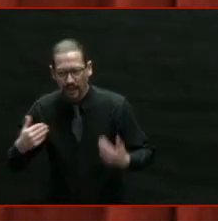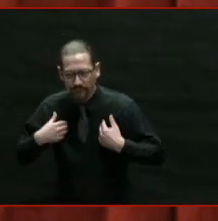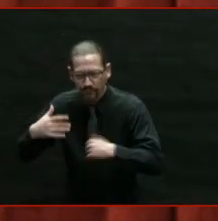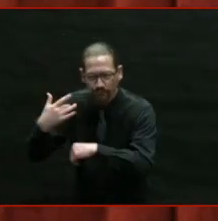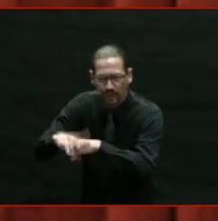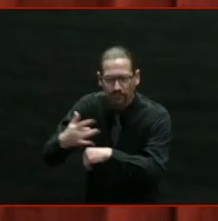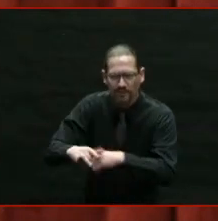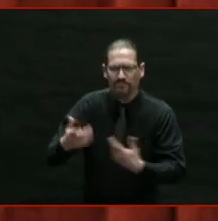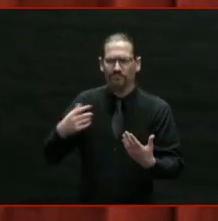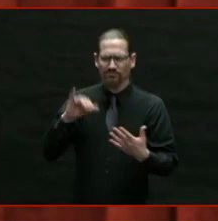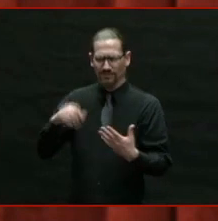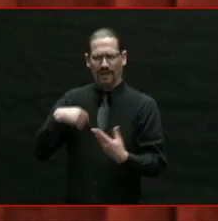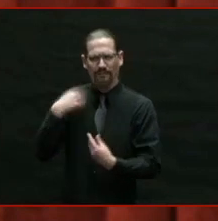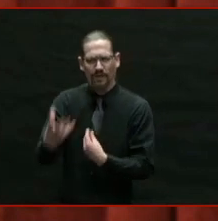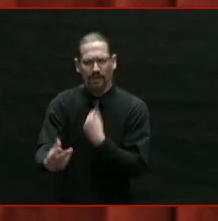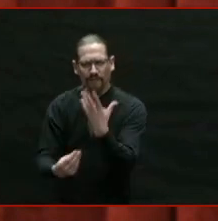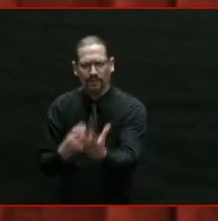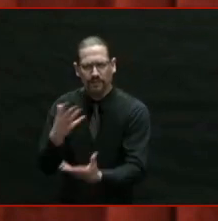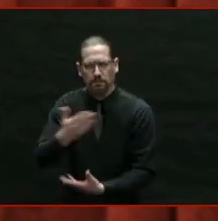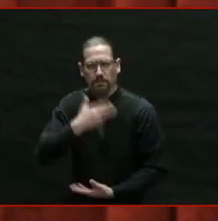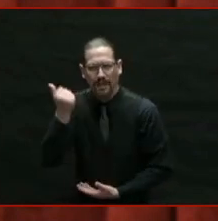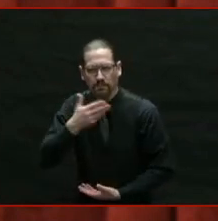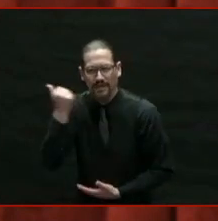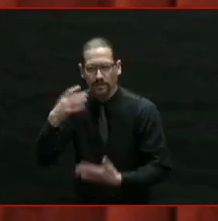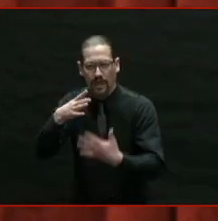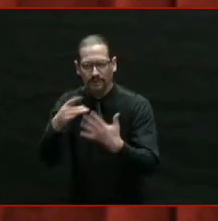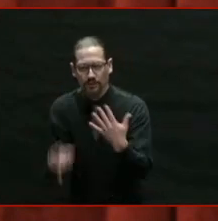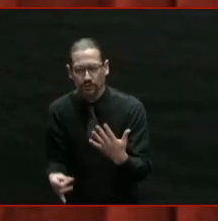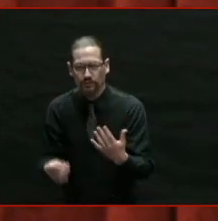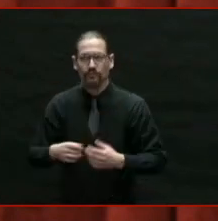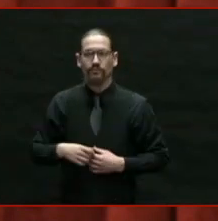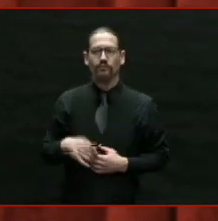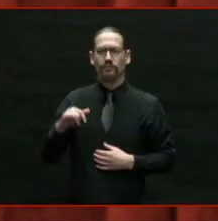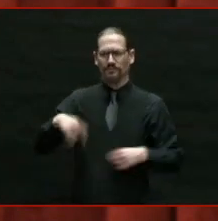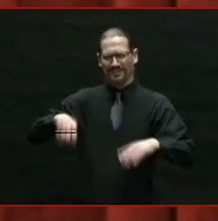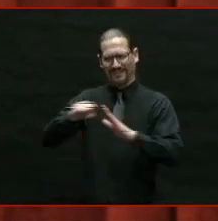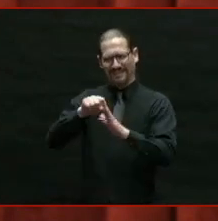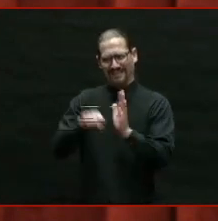And we have raised the minimum wage four times.